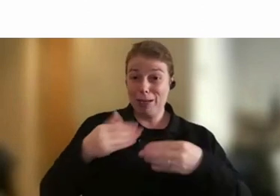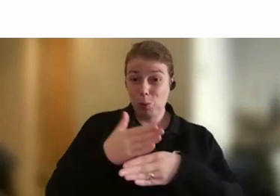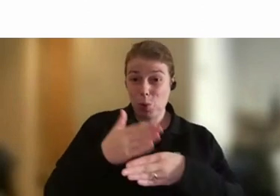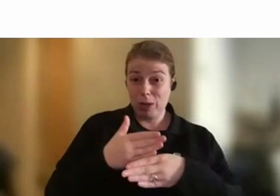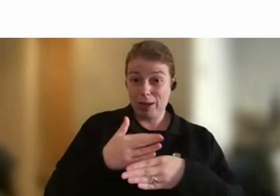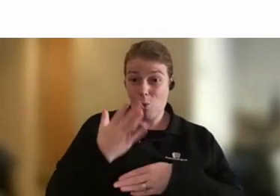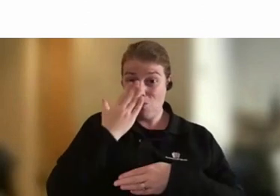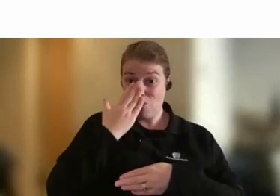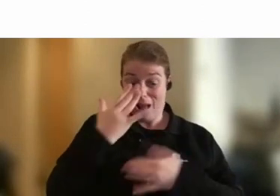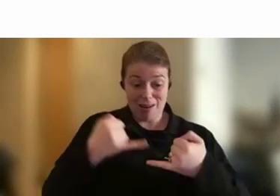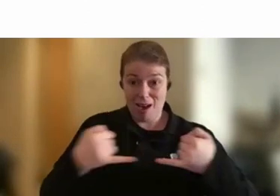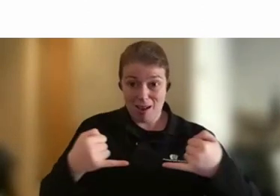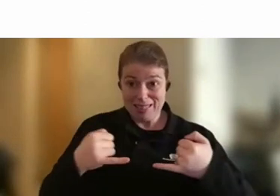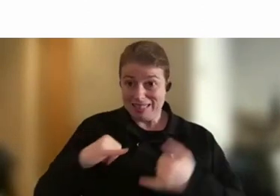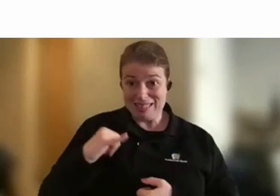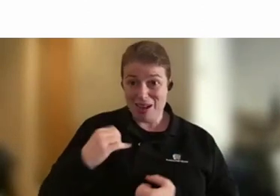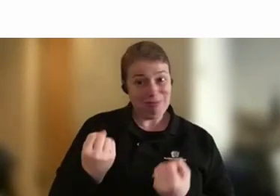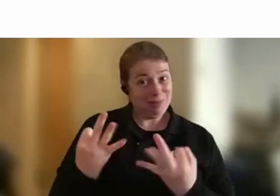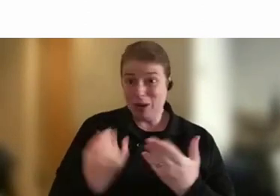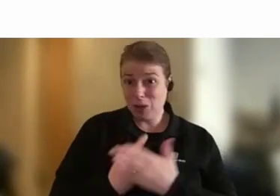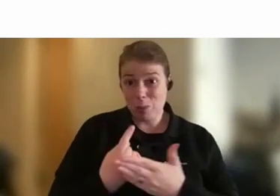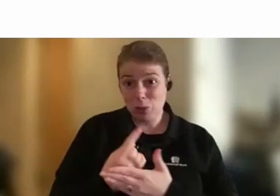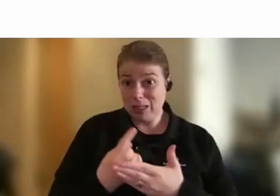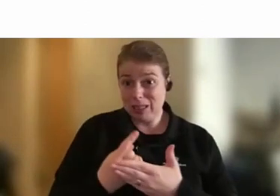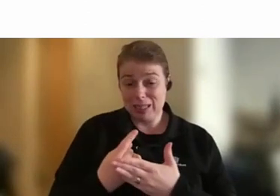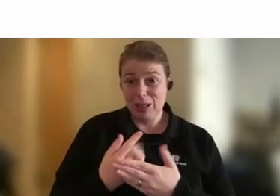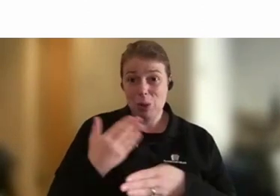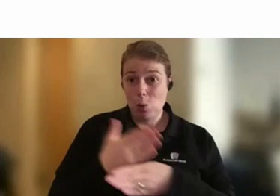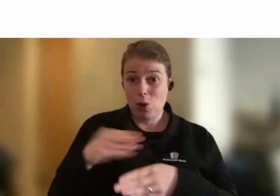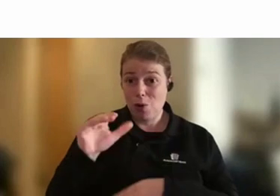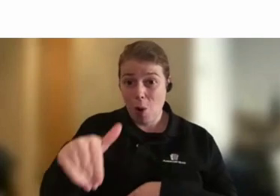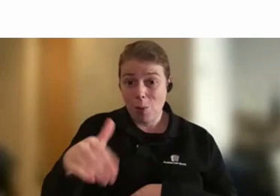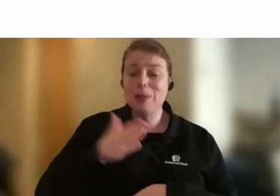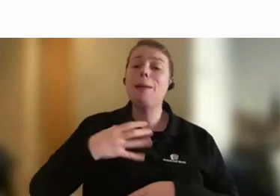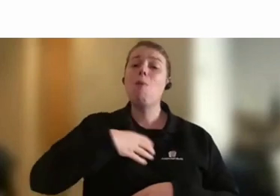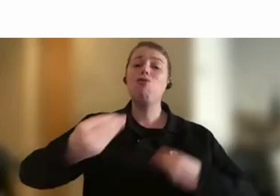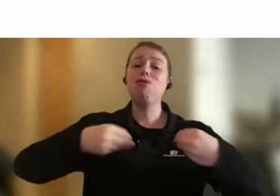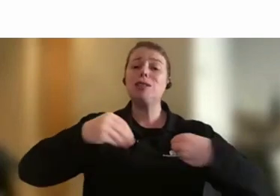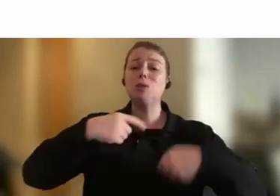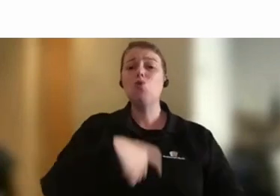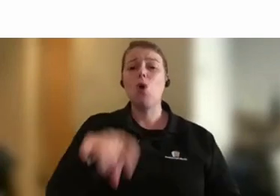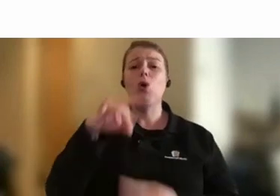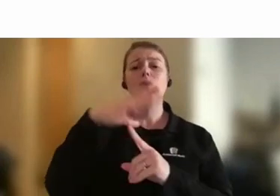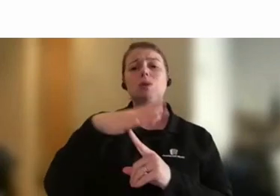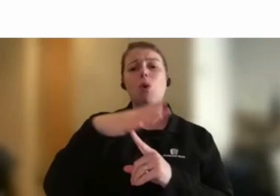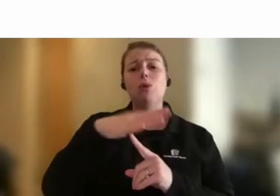So thinking about how we can better support our frontline to have more flexible roles is really important to me.